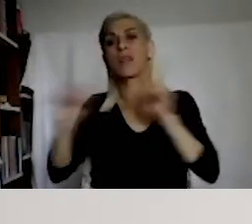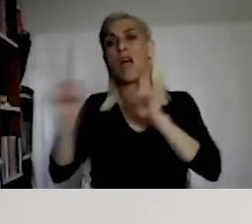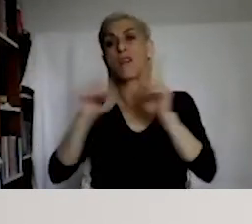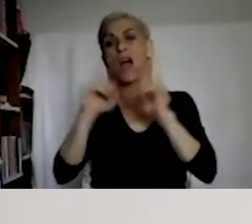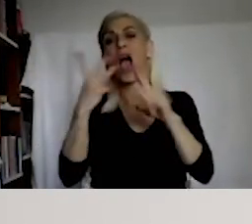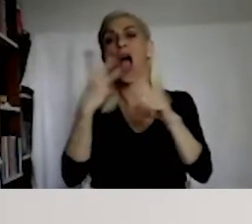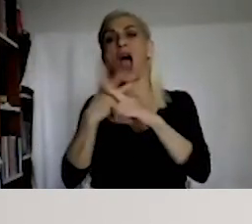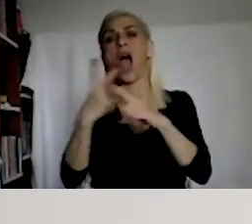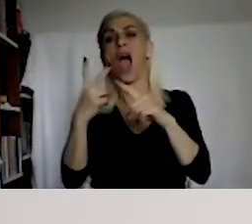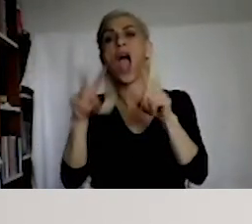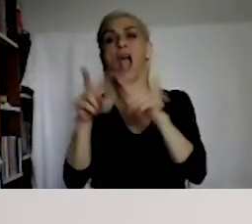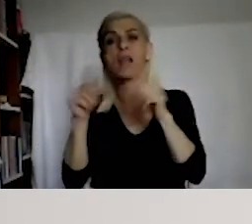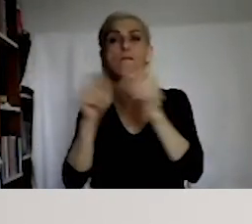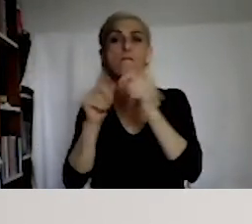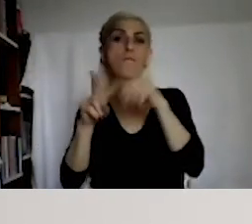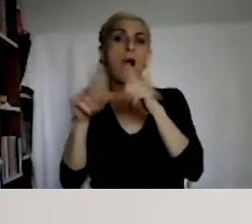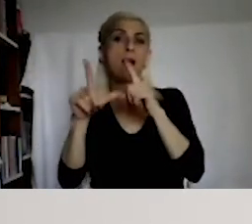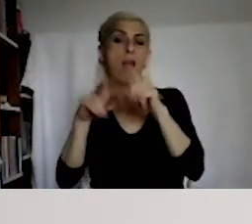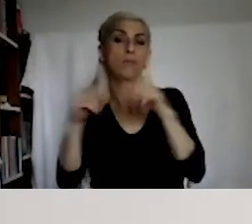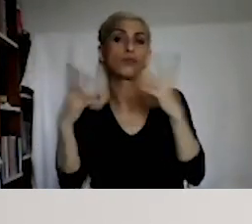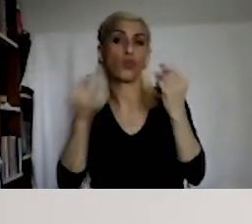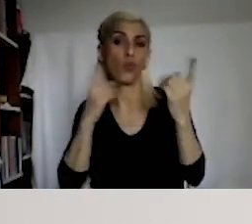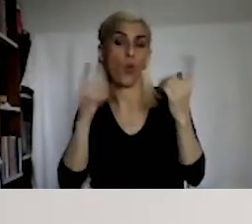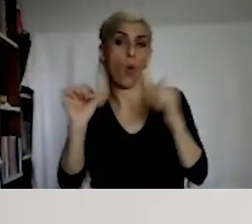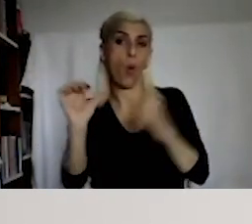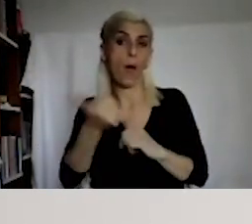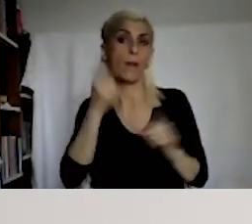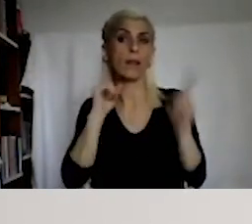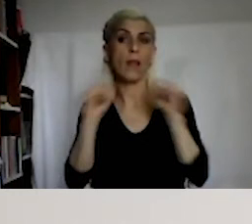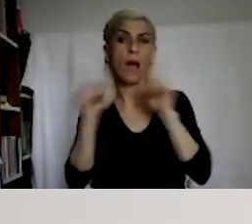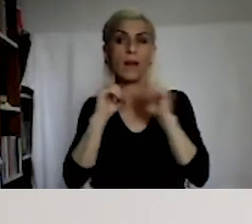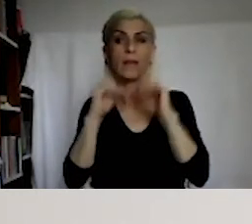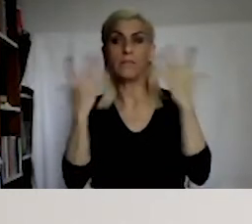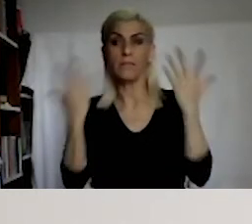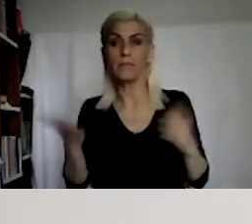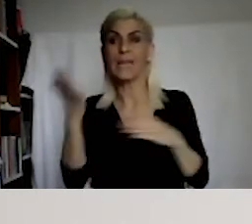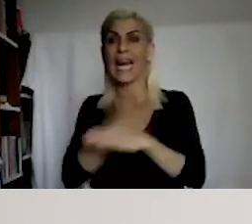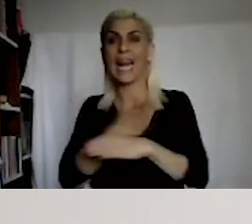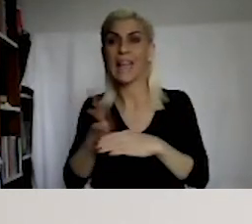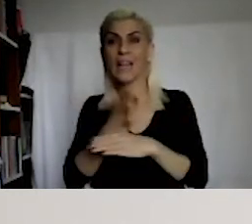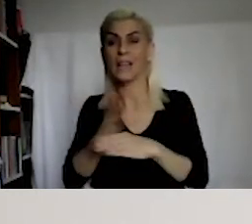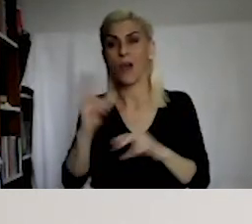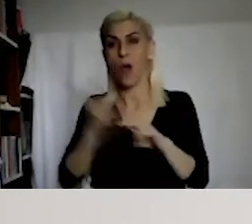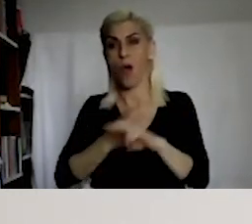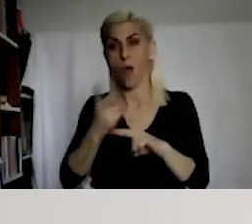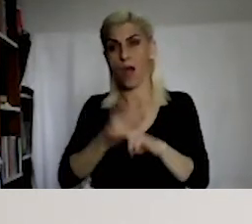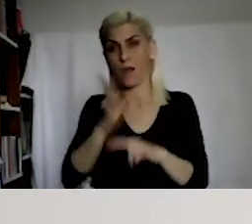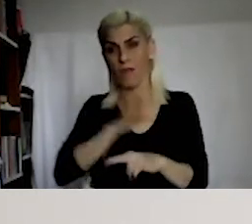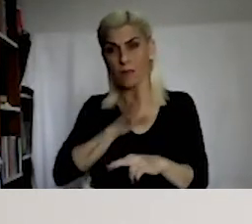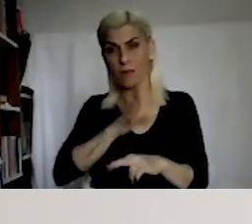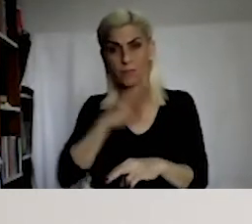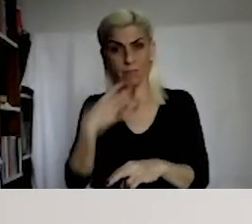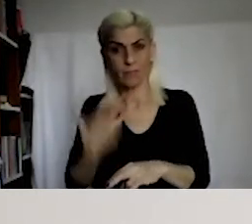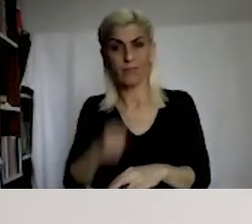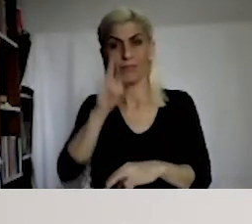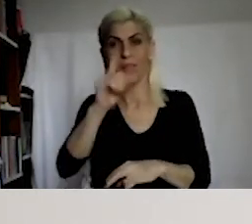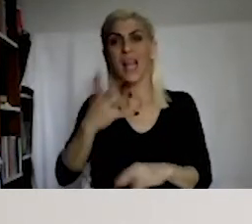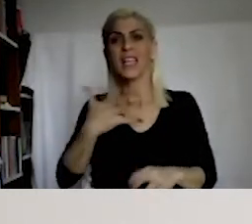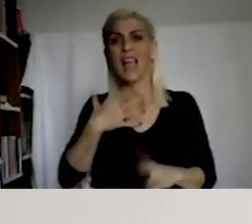France. This is an important case. have examples in Turkey too. During artistic